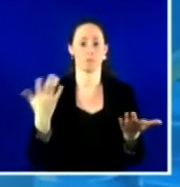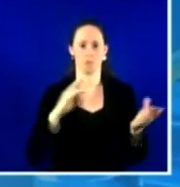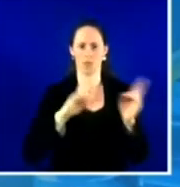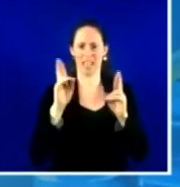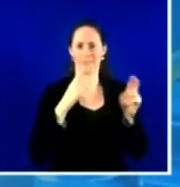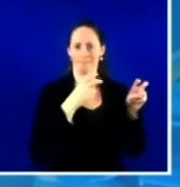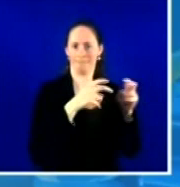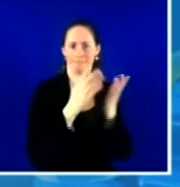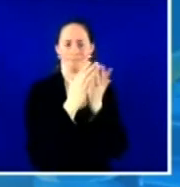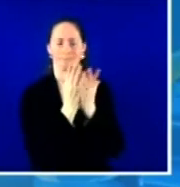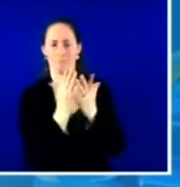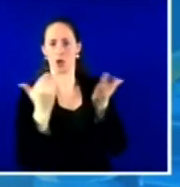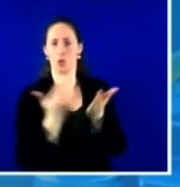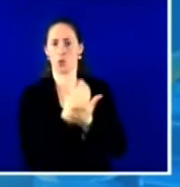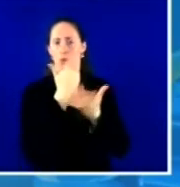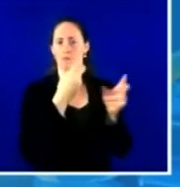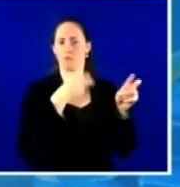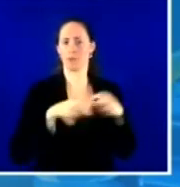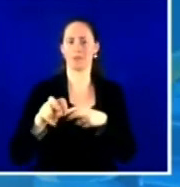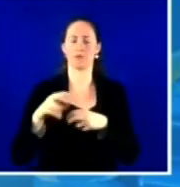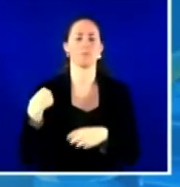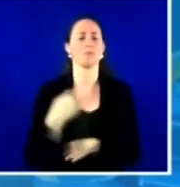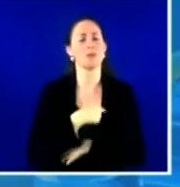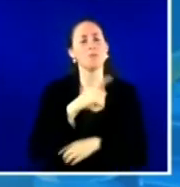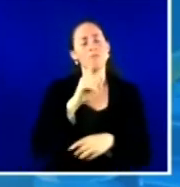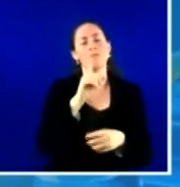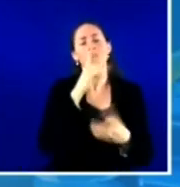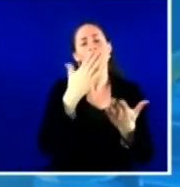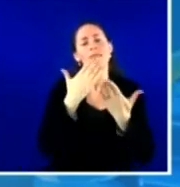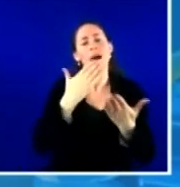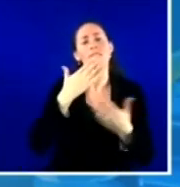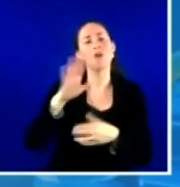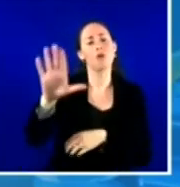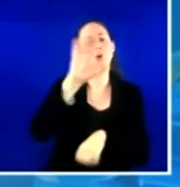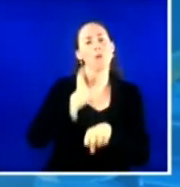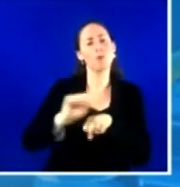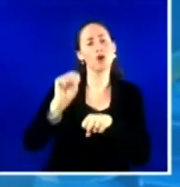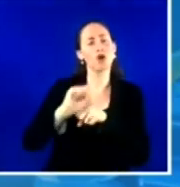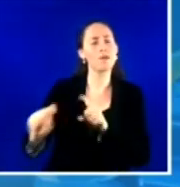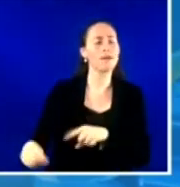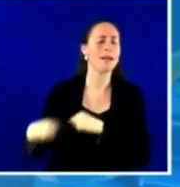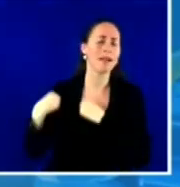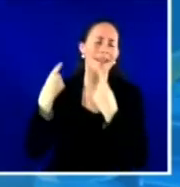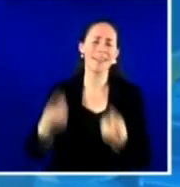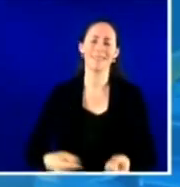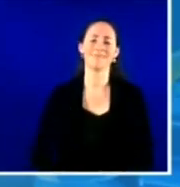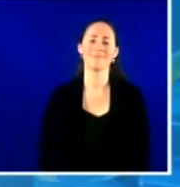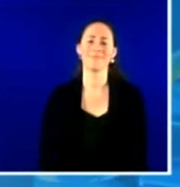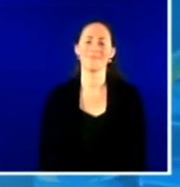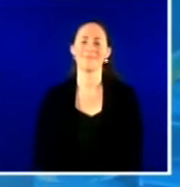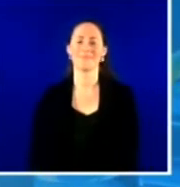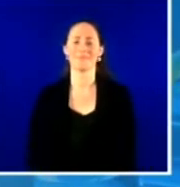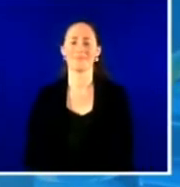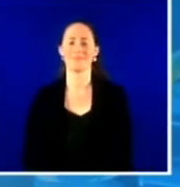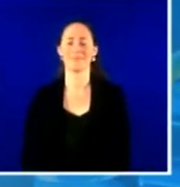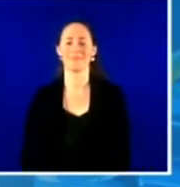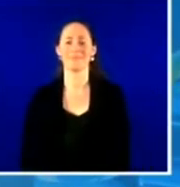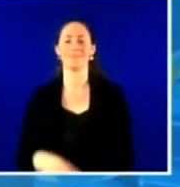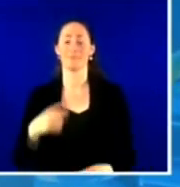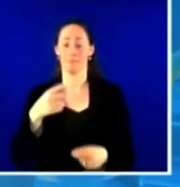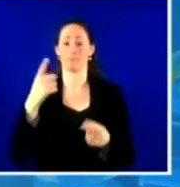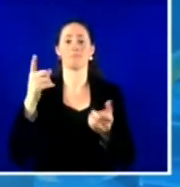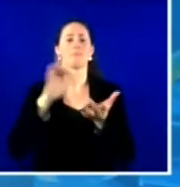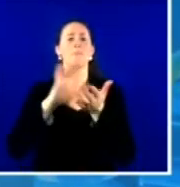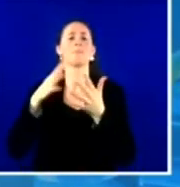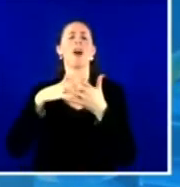those efforts. One example is the American Medical Group Association reached out to its members to take action between now and